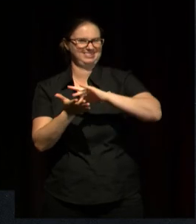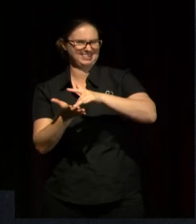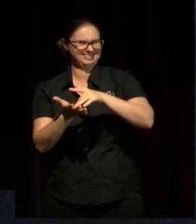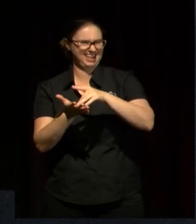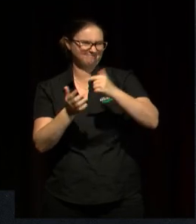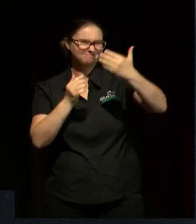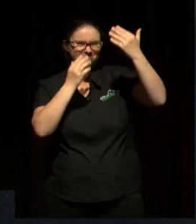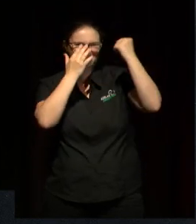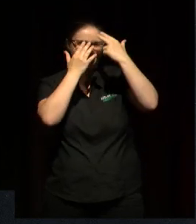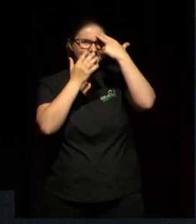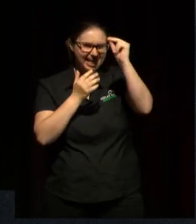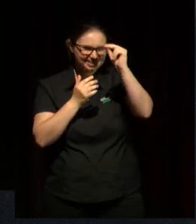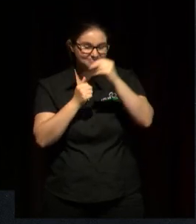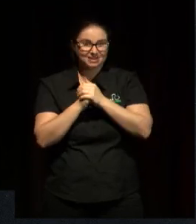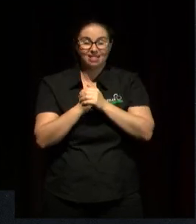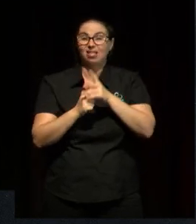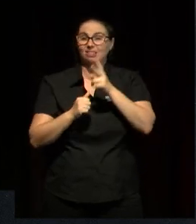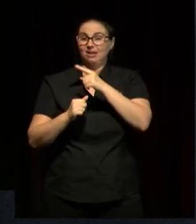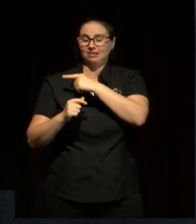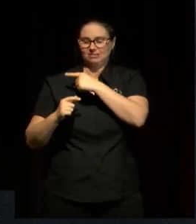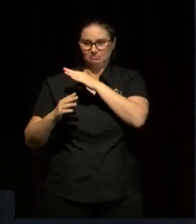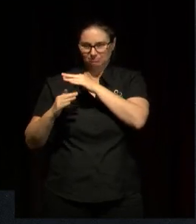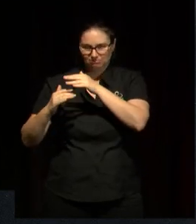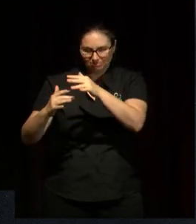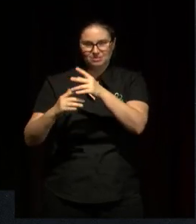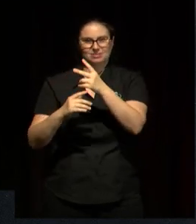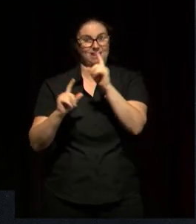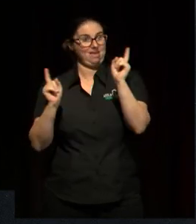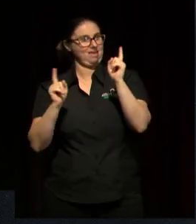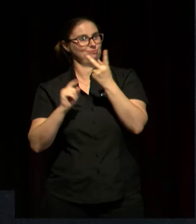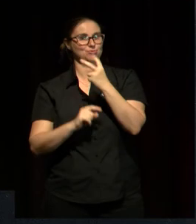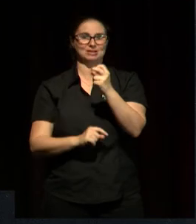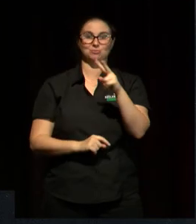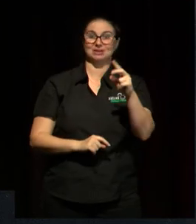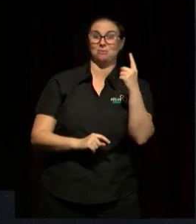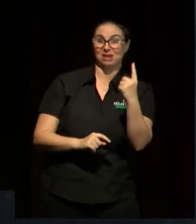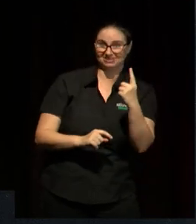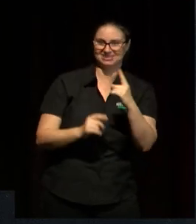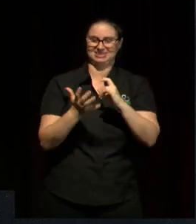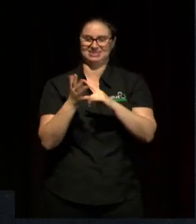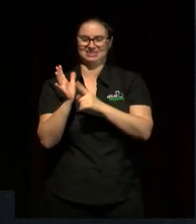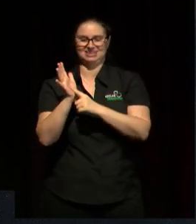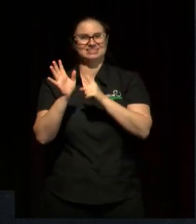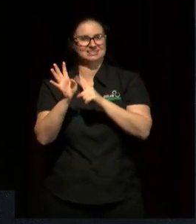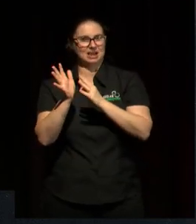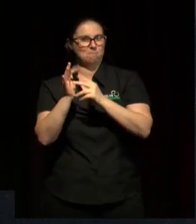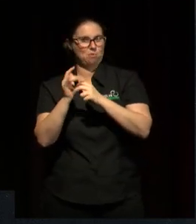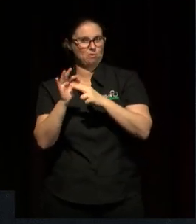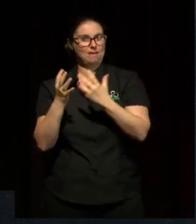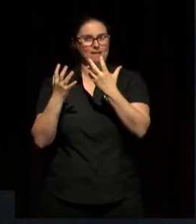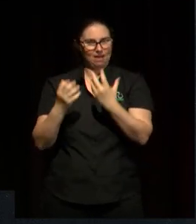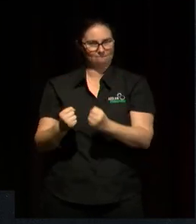So, once again, fast forward 2021, Sally Morgan's bringing out a children's book with